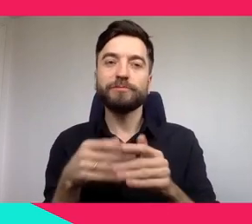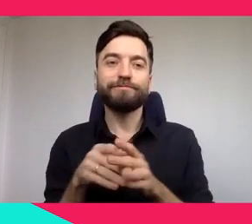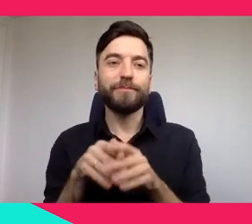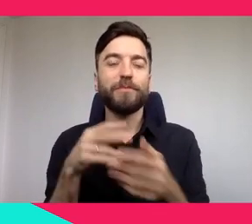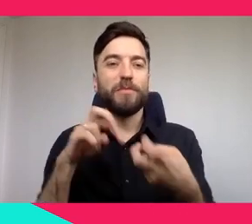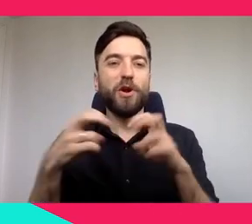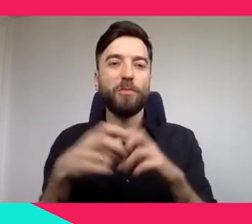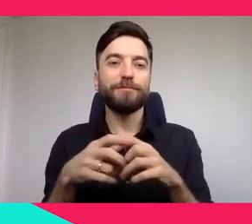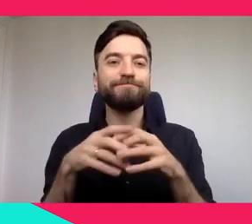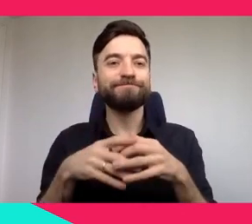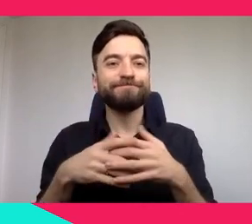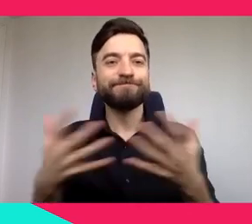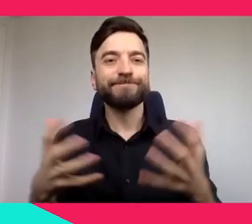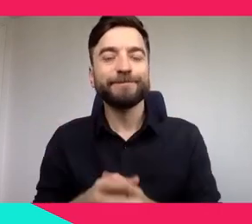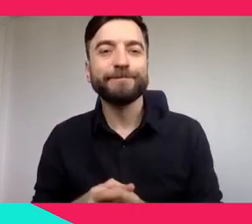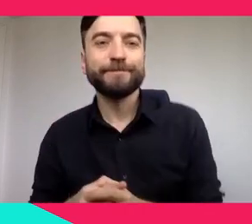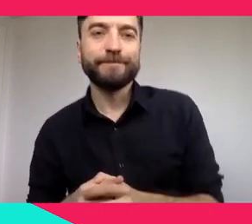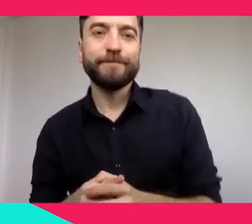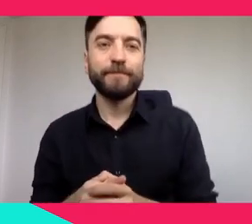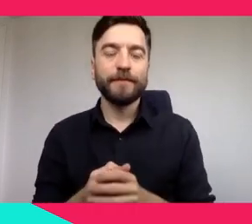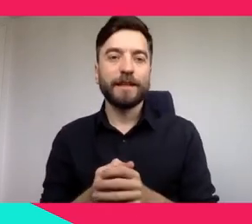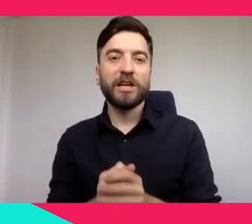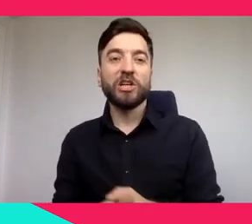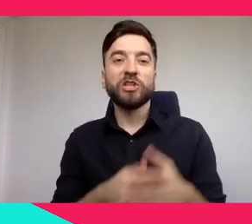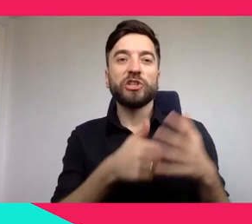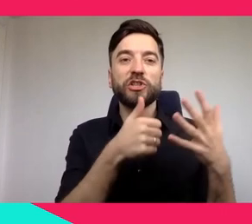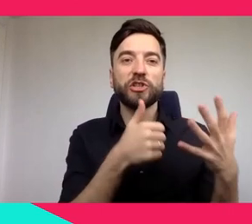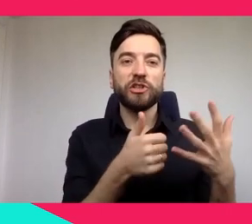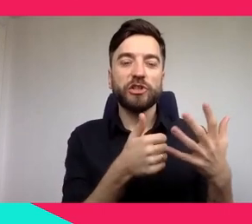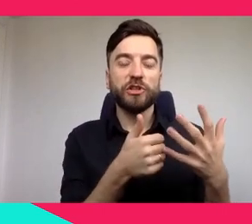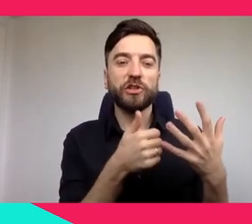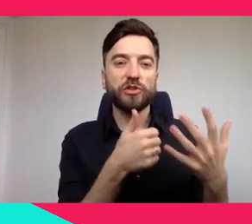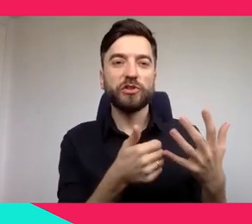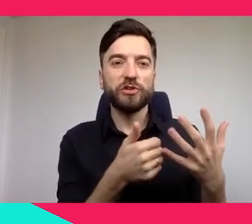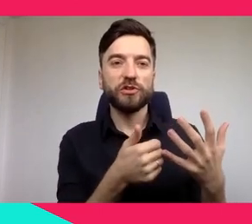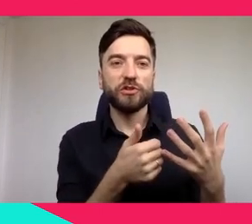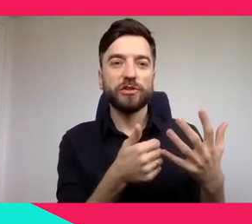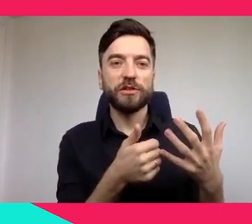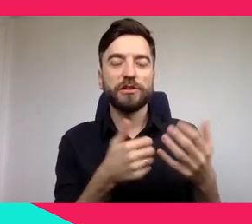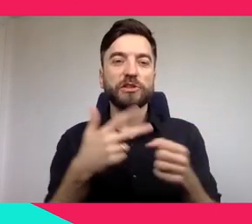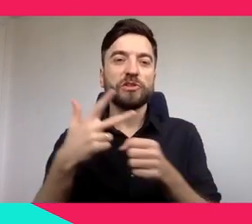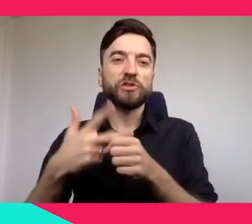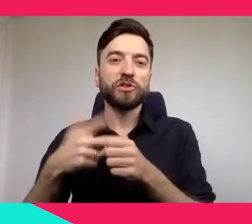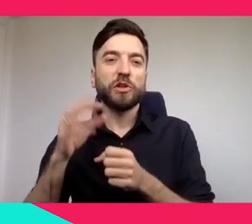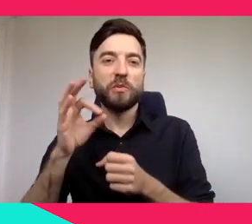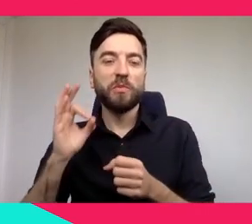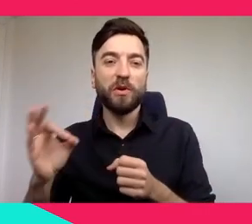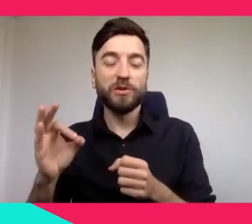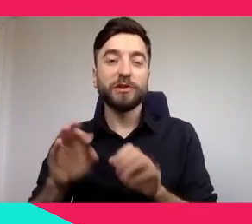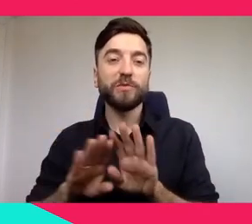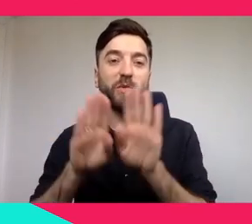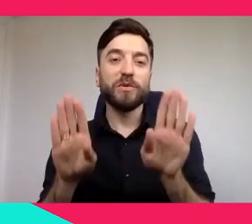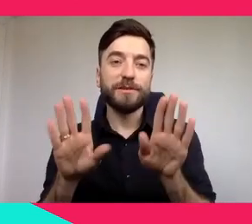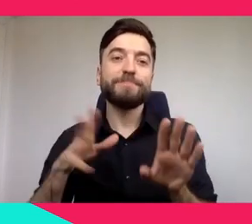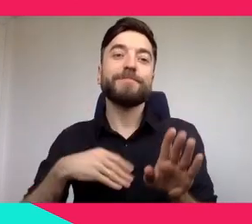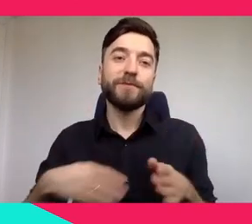and 30% of the museums worldwide will close, and one third of the museums expect to lose half of their